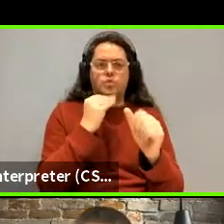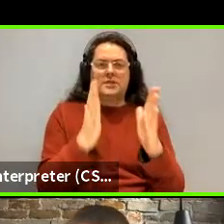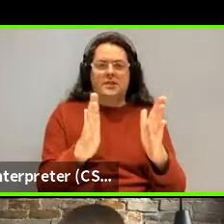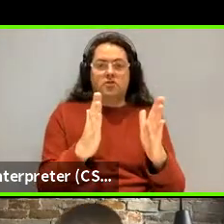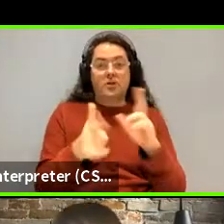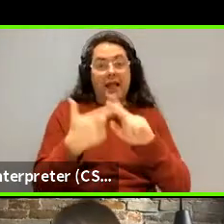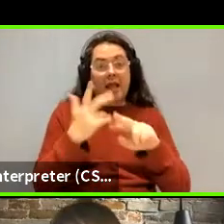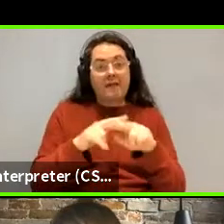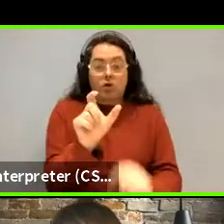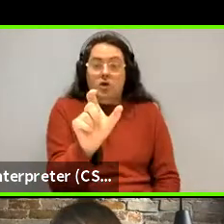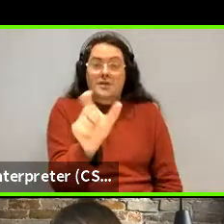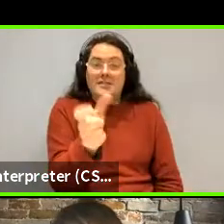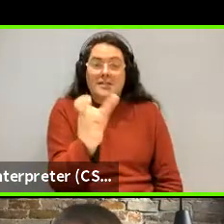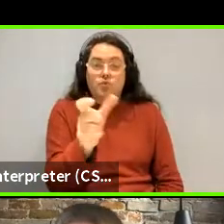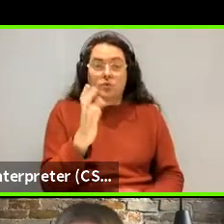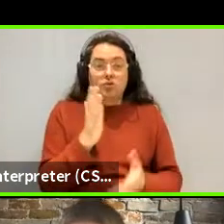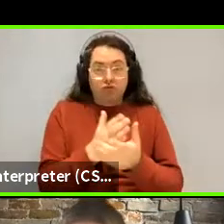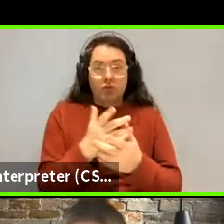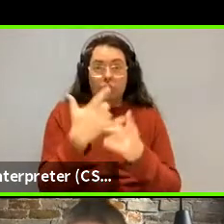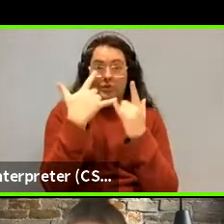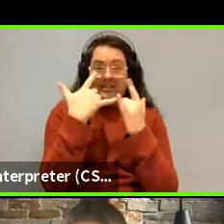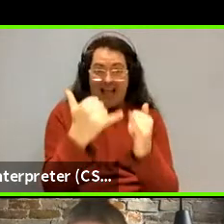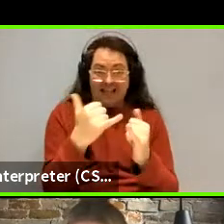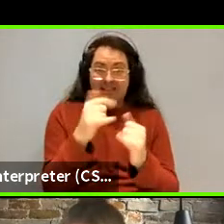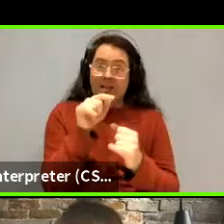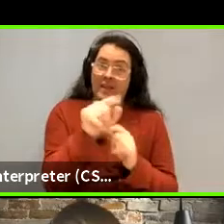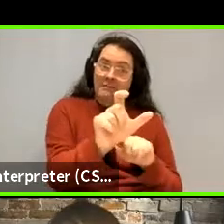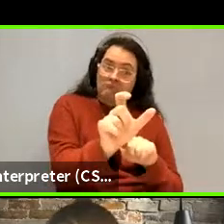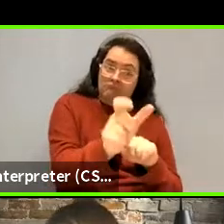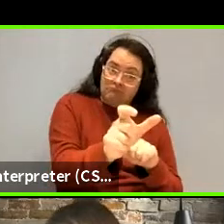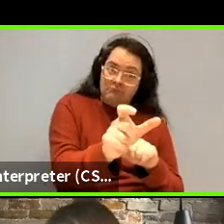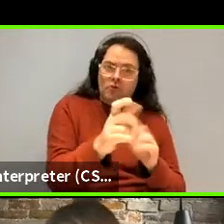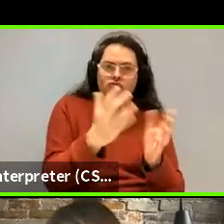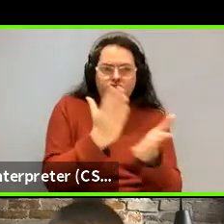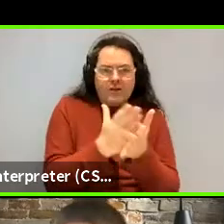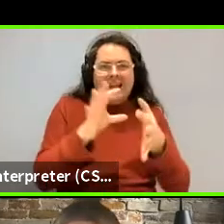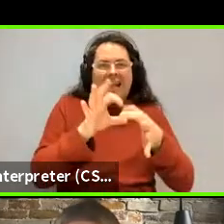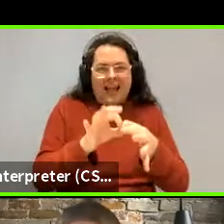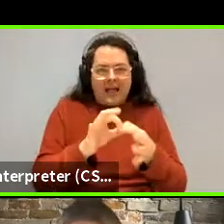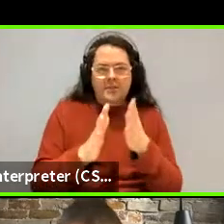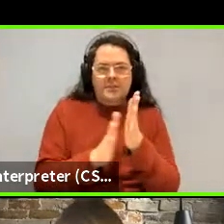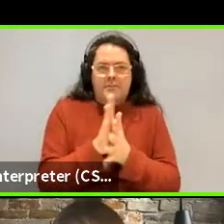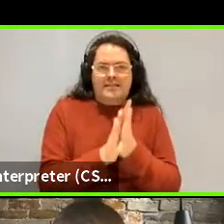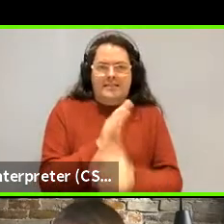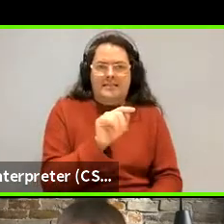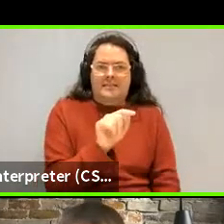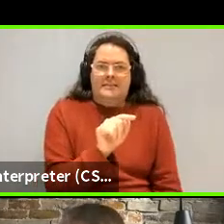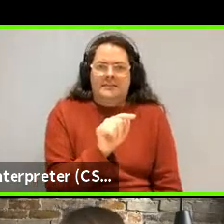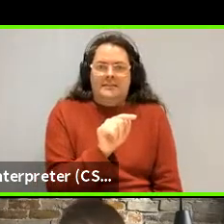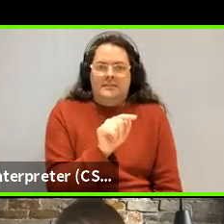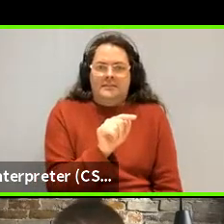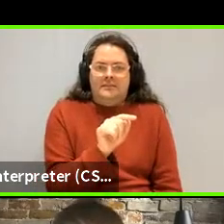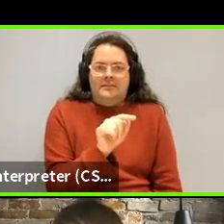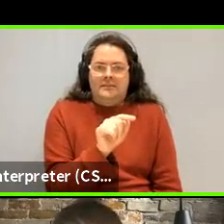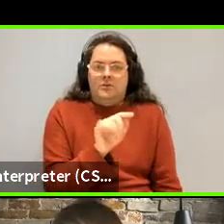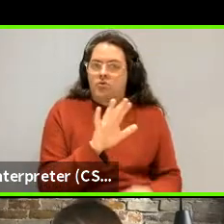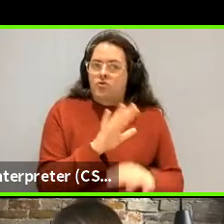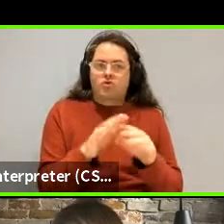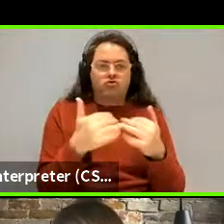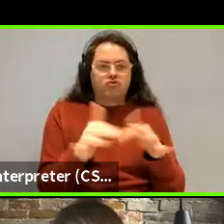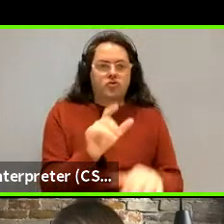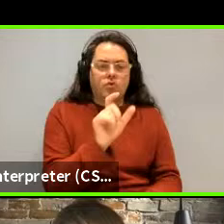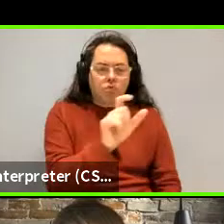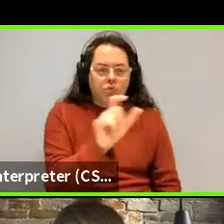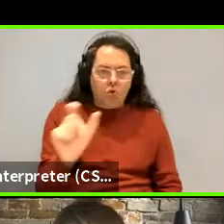tests. So, you know, I think, I think you can really push the view to say, it's not just words. It's not just sentences.